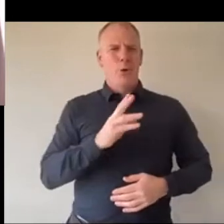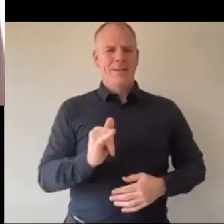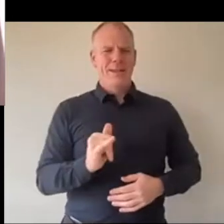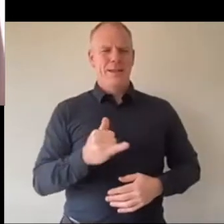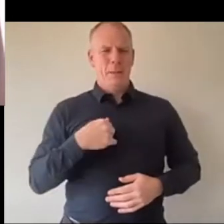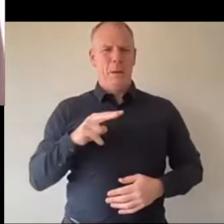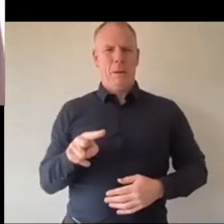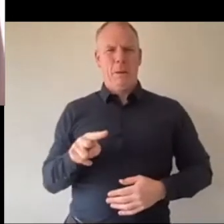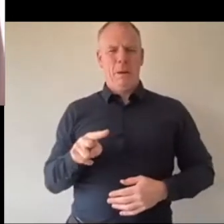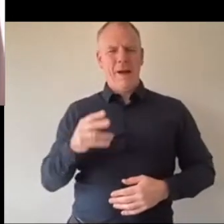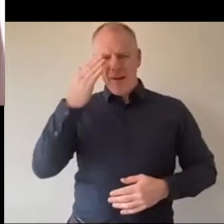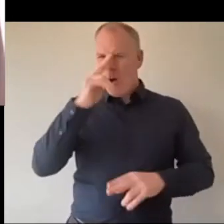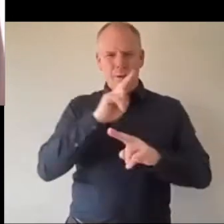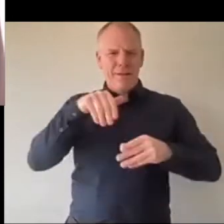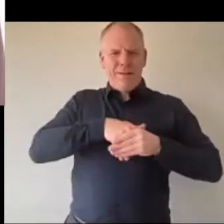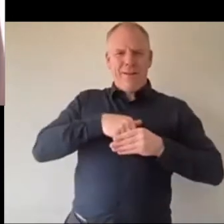because I knew something wasn't right